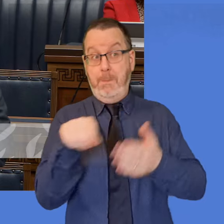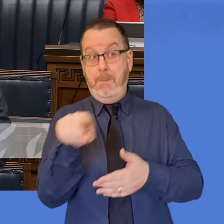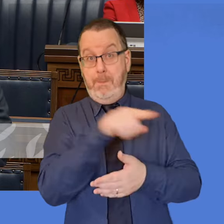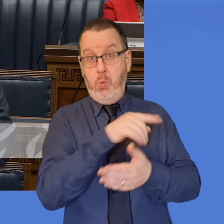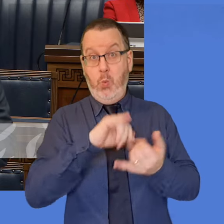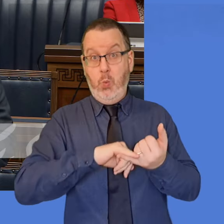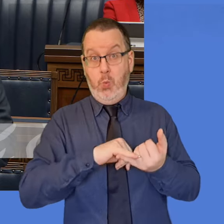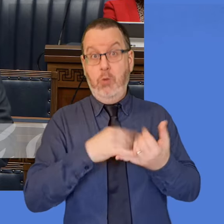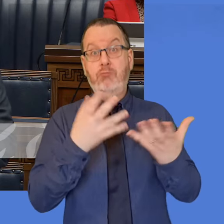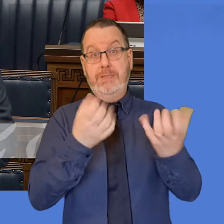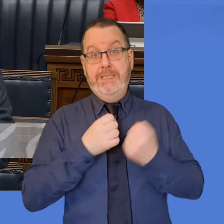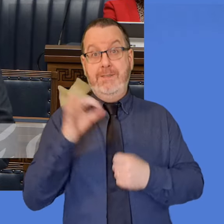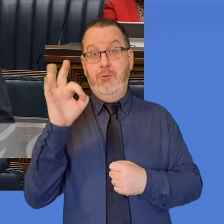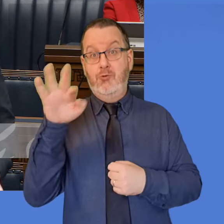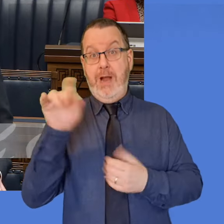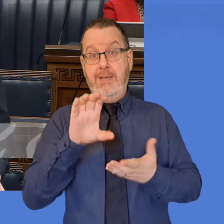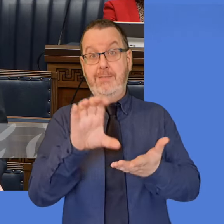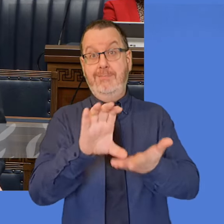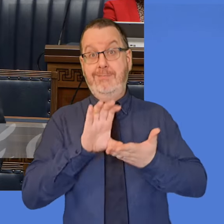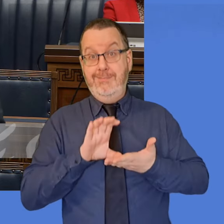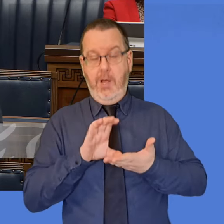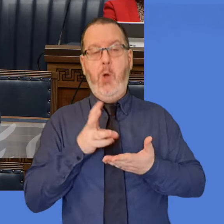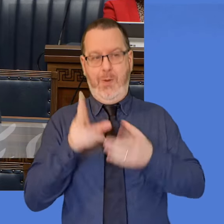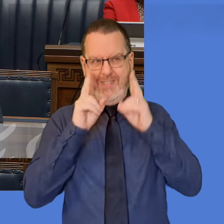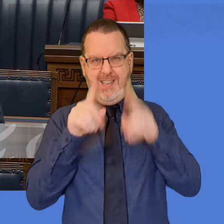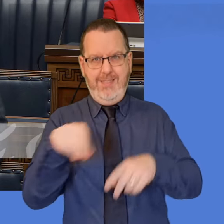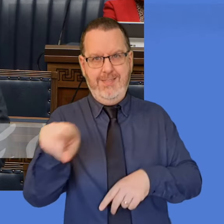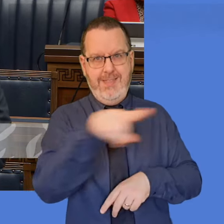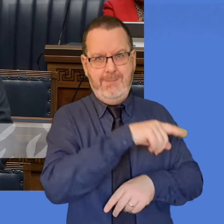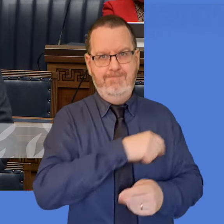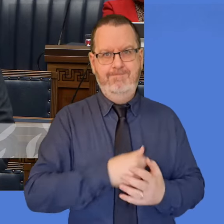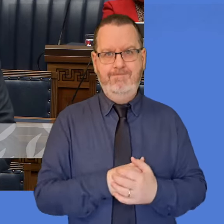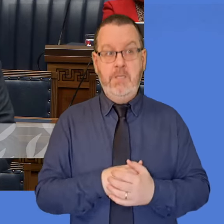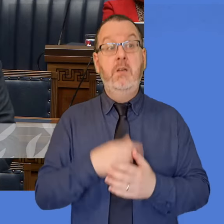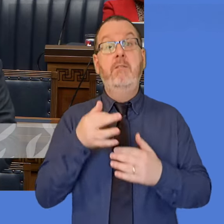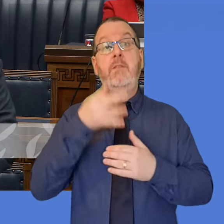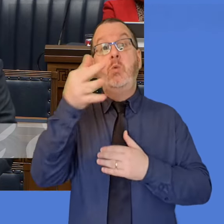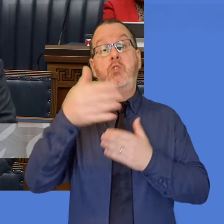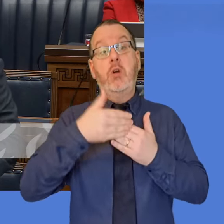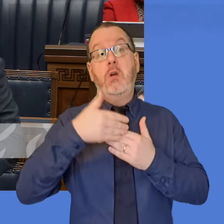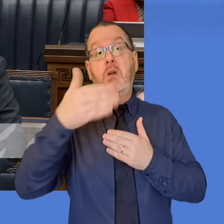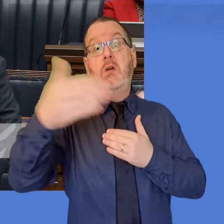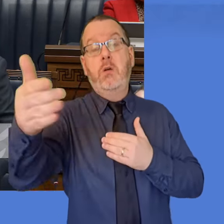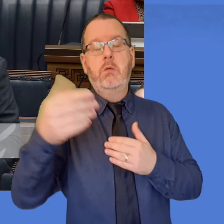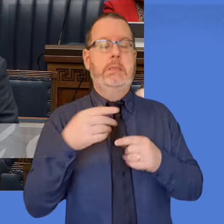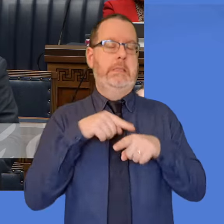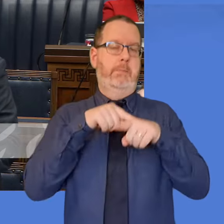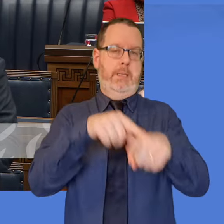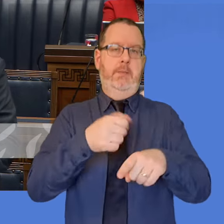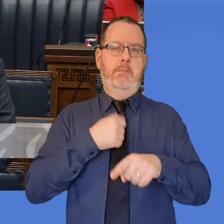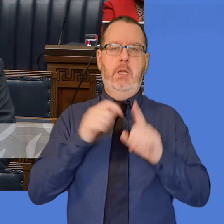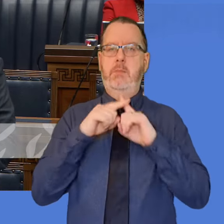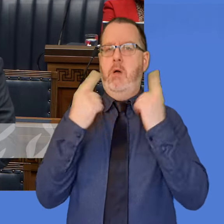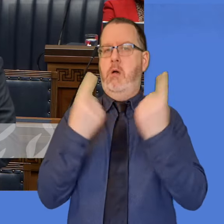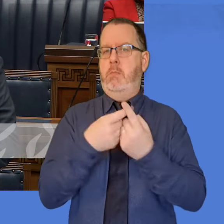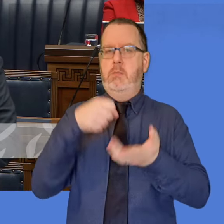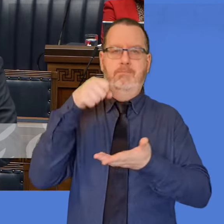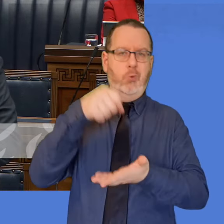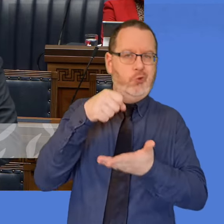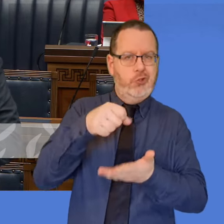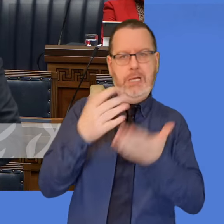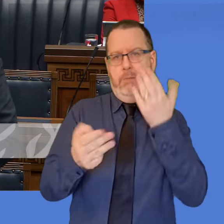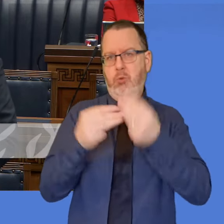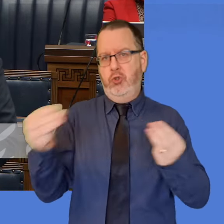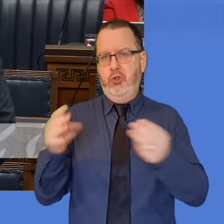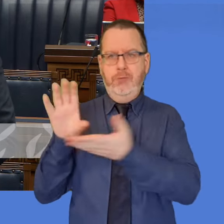from this programme. In terms of future funding, this will be dependent on my department's funding allocation and budget for the